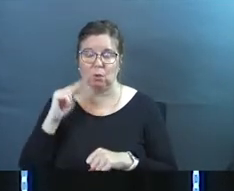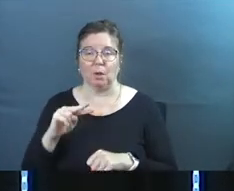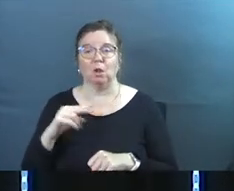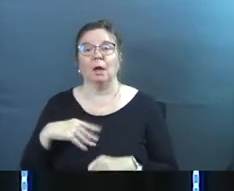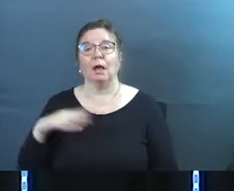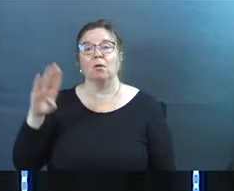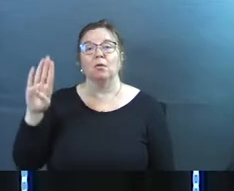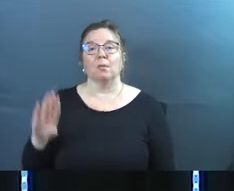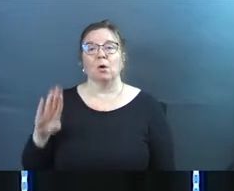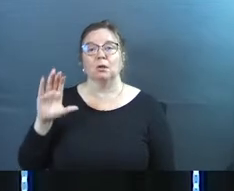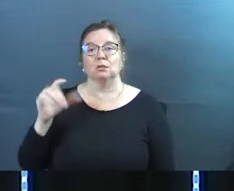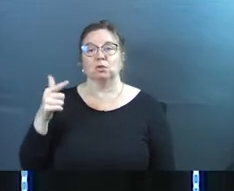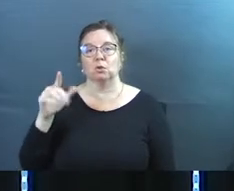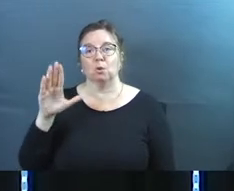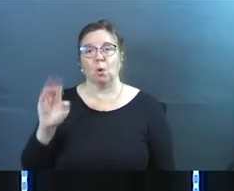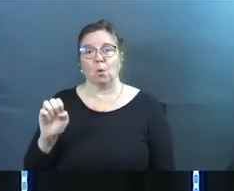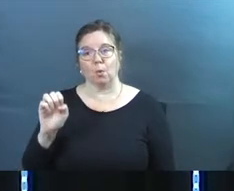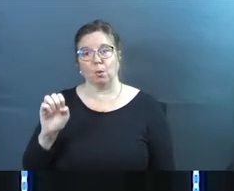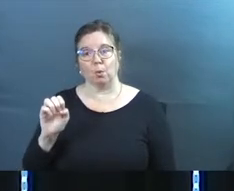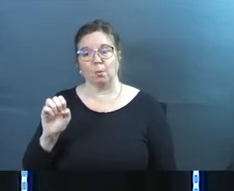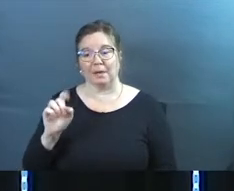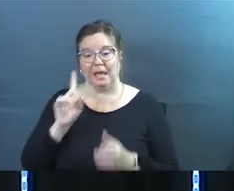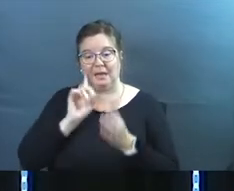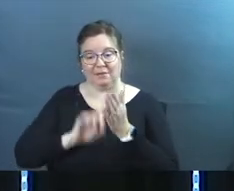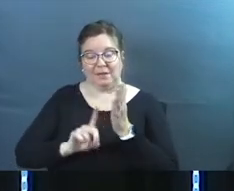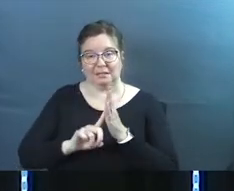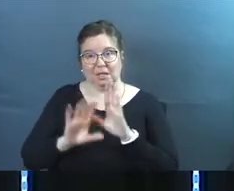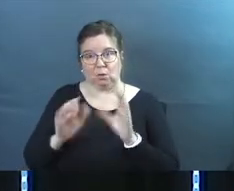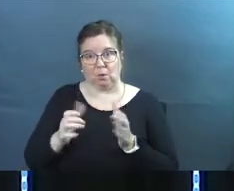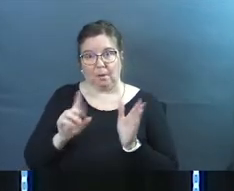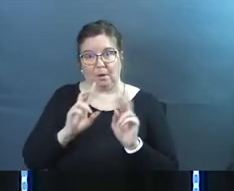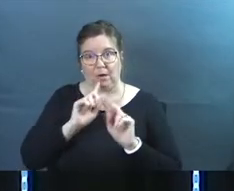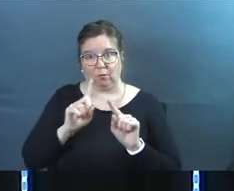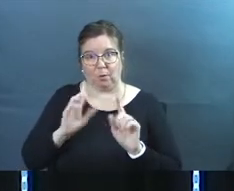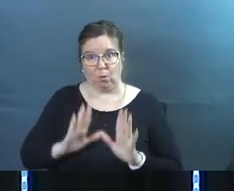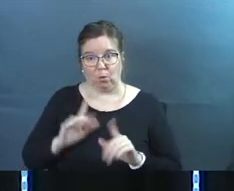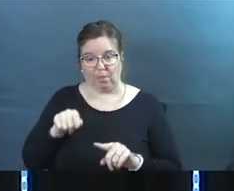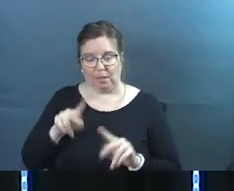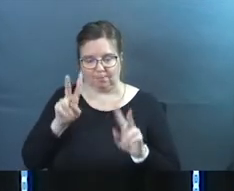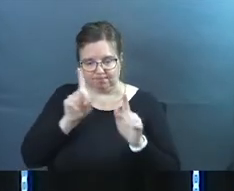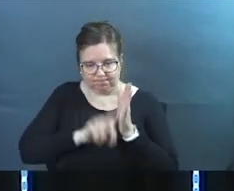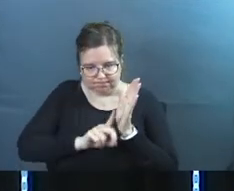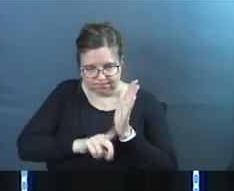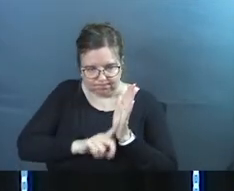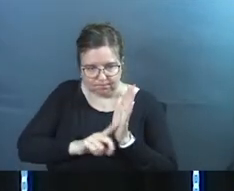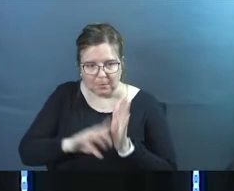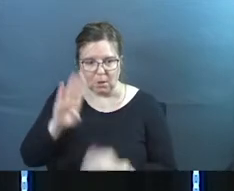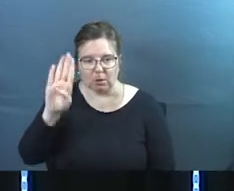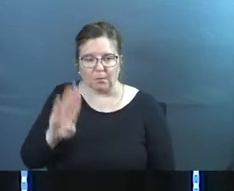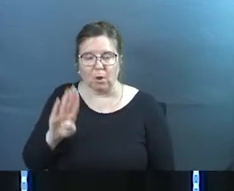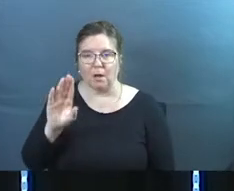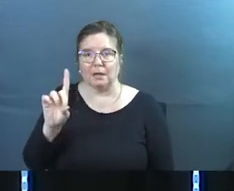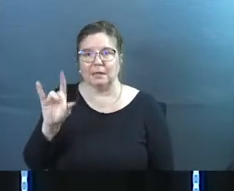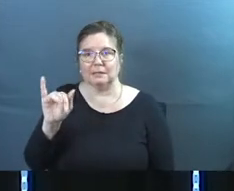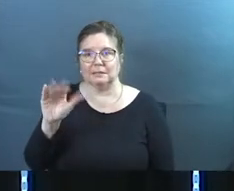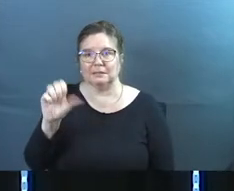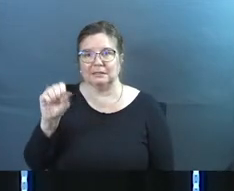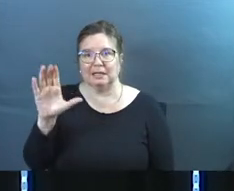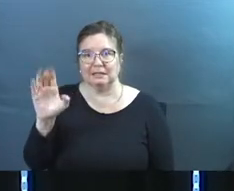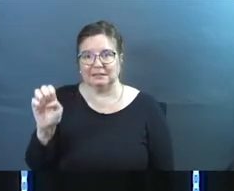Globe and how an investigative group there looked into the Boston Diocese